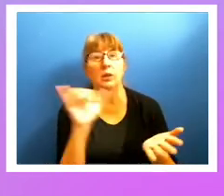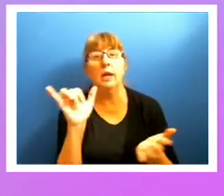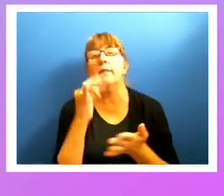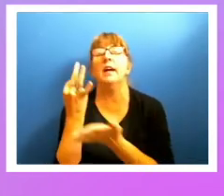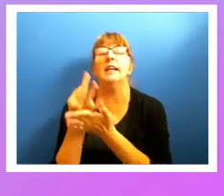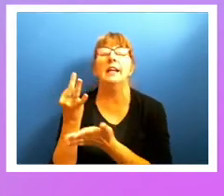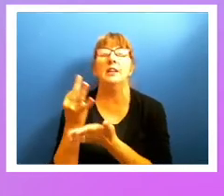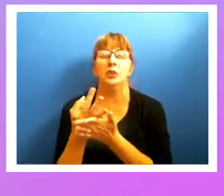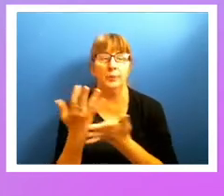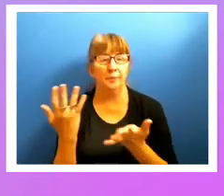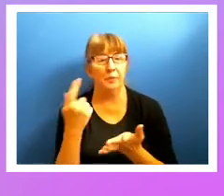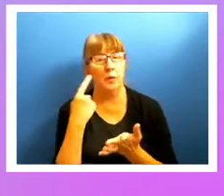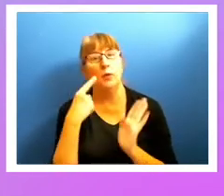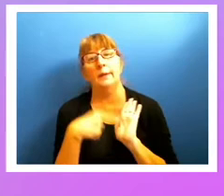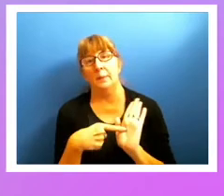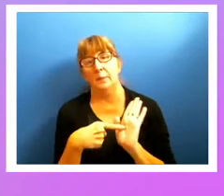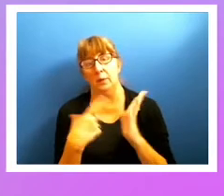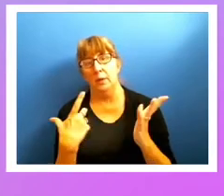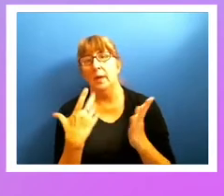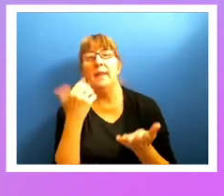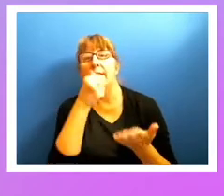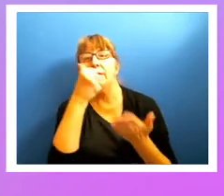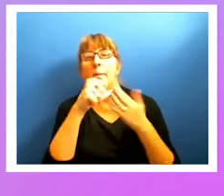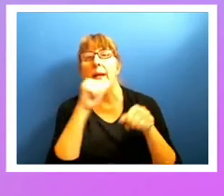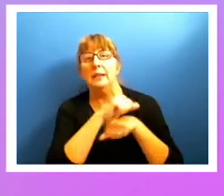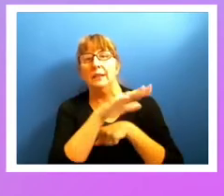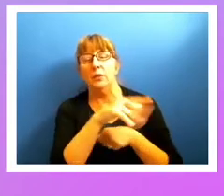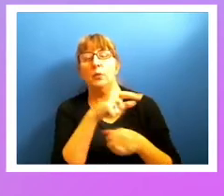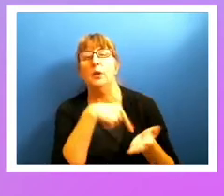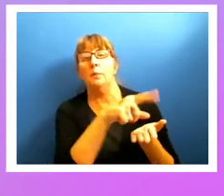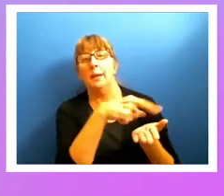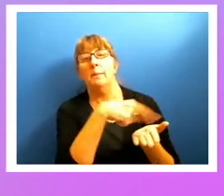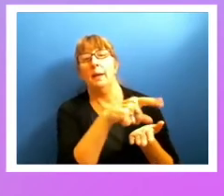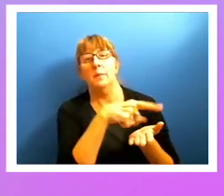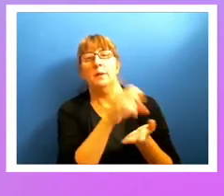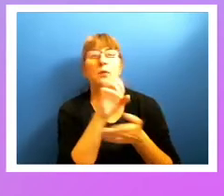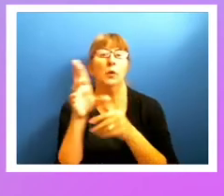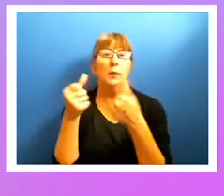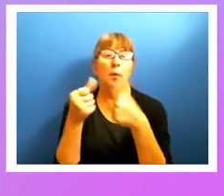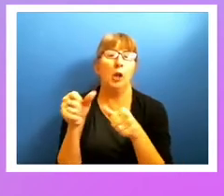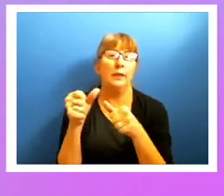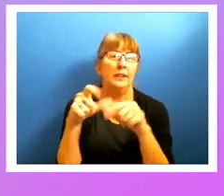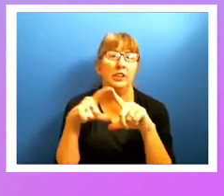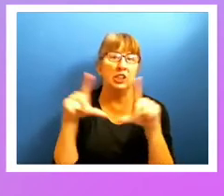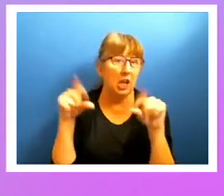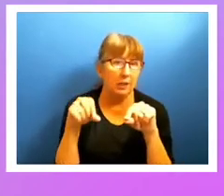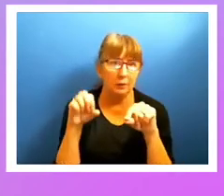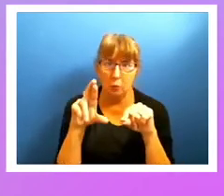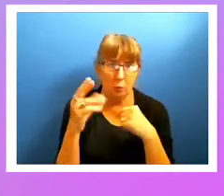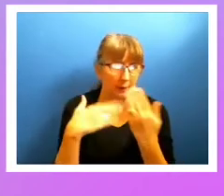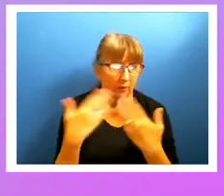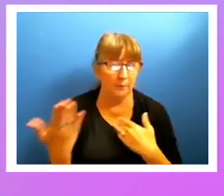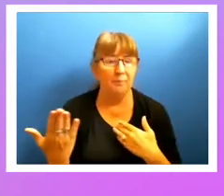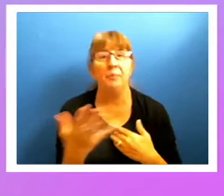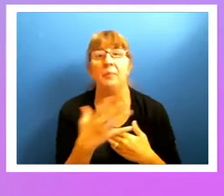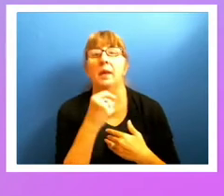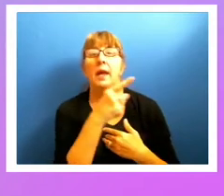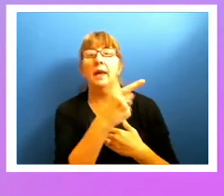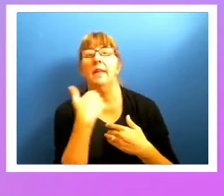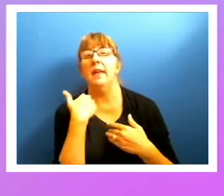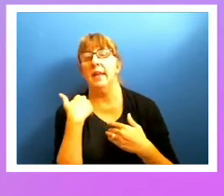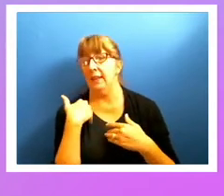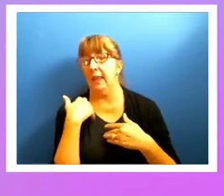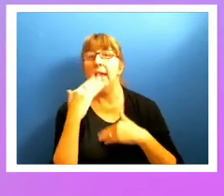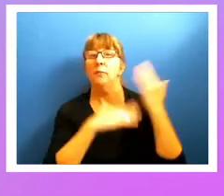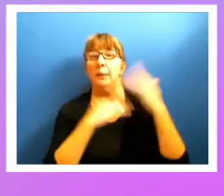So they've probably got some type of mail-in center where you can make payments or deposit checks, what have you. They've also probably got brick and mortar.